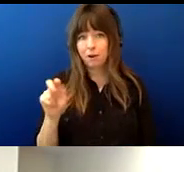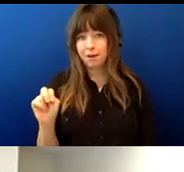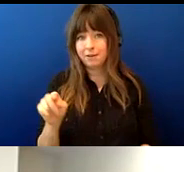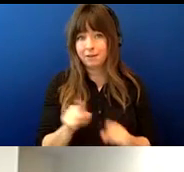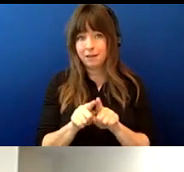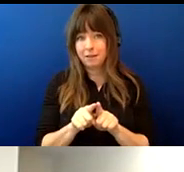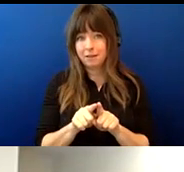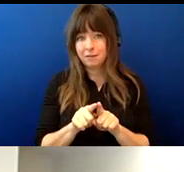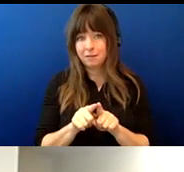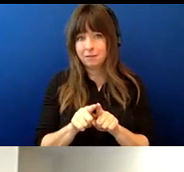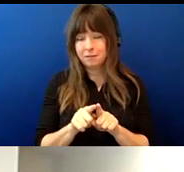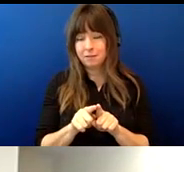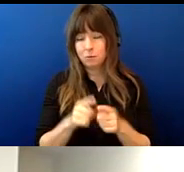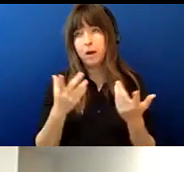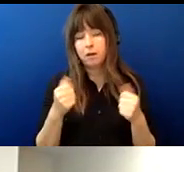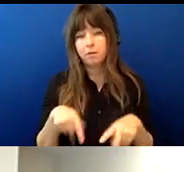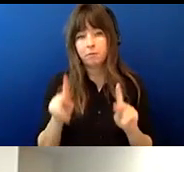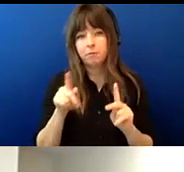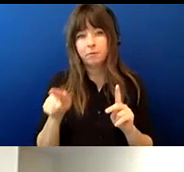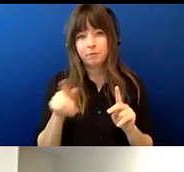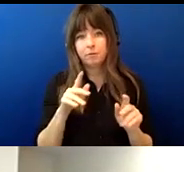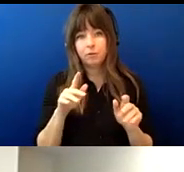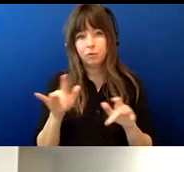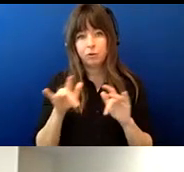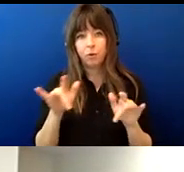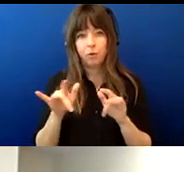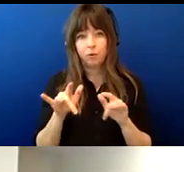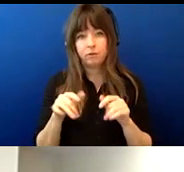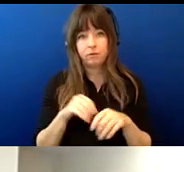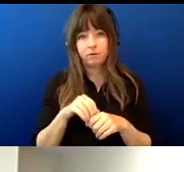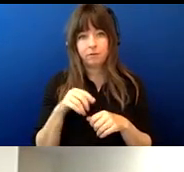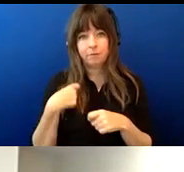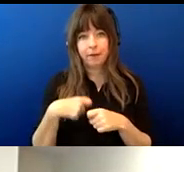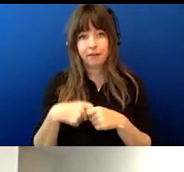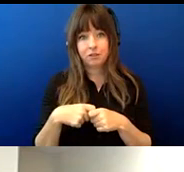allowing ryan to record in spanish all right